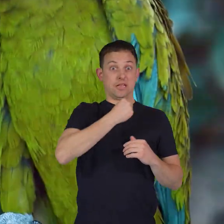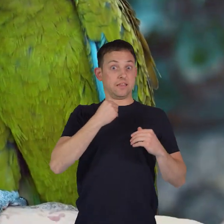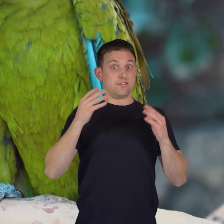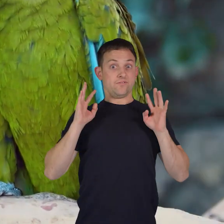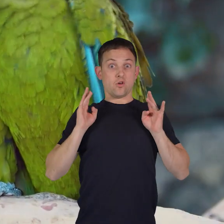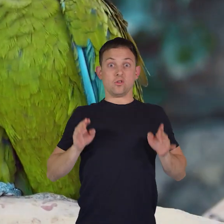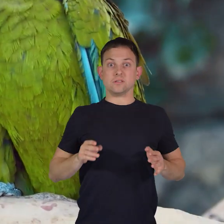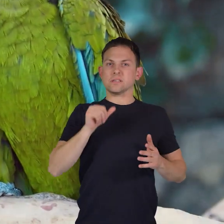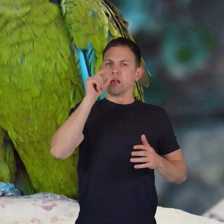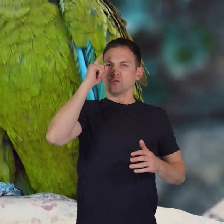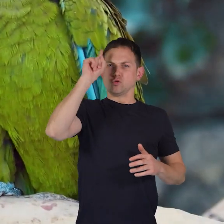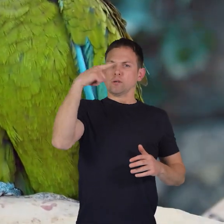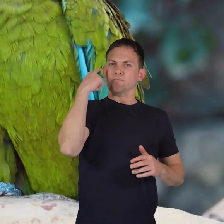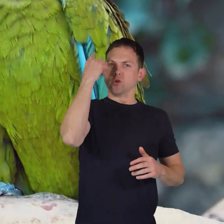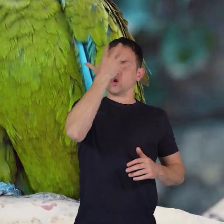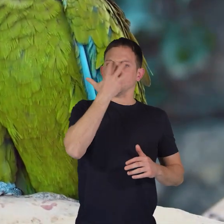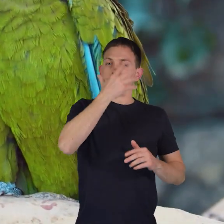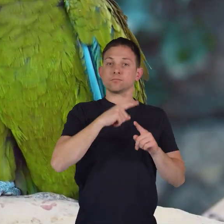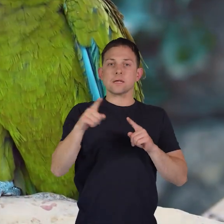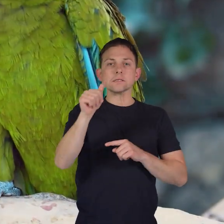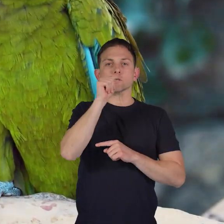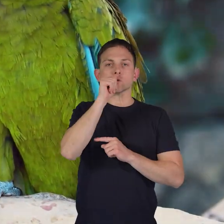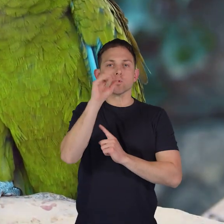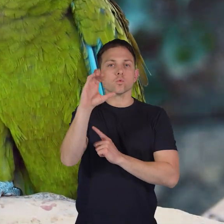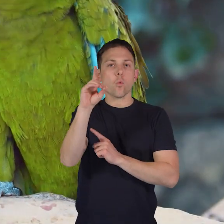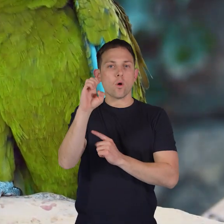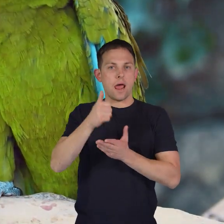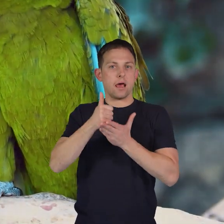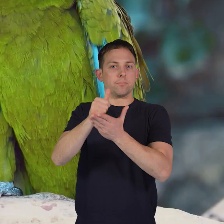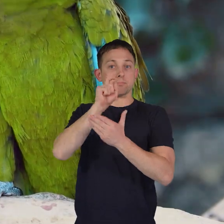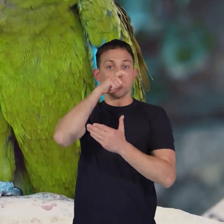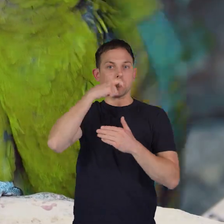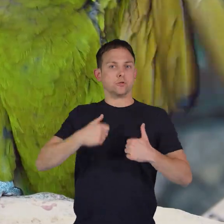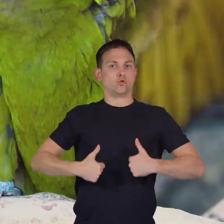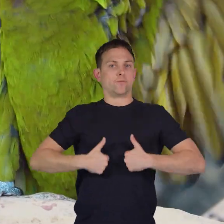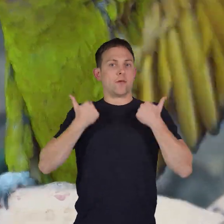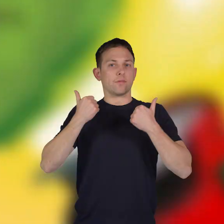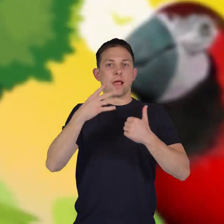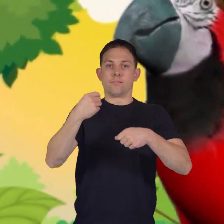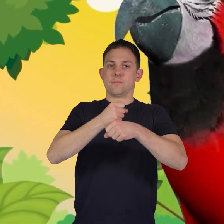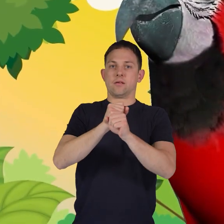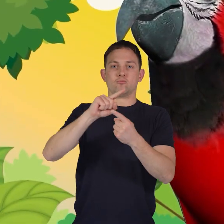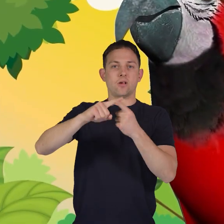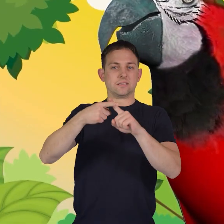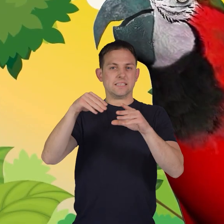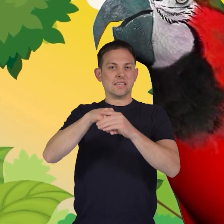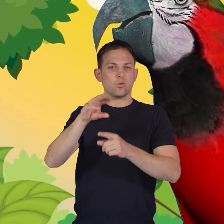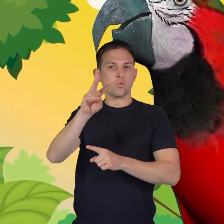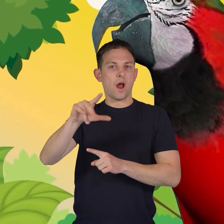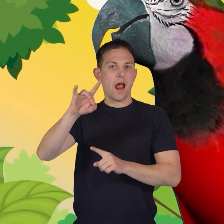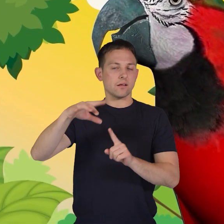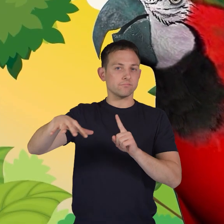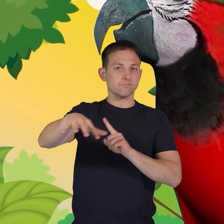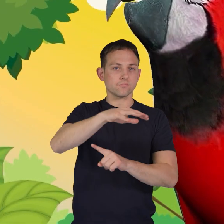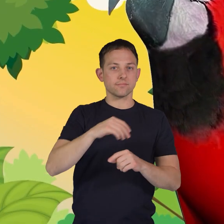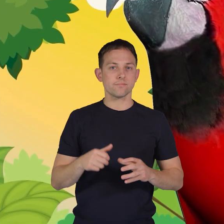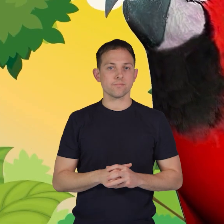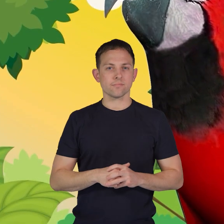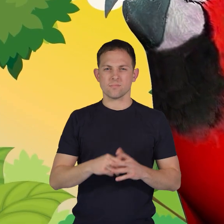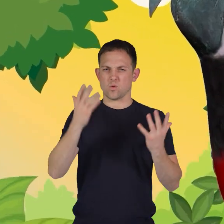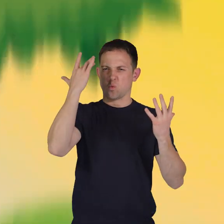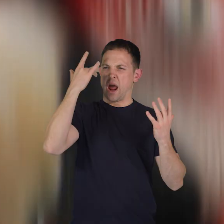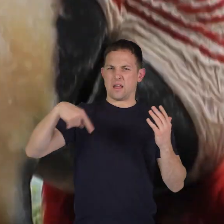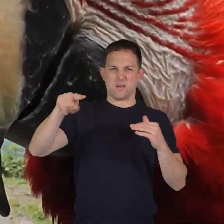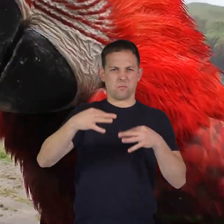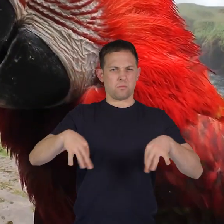They're a secret code that helps parrots survive and make friends in the wild. Why are they important to the environment?